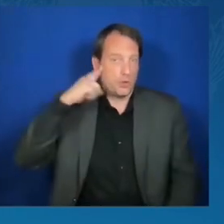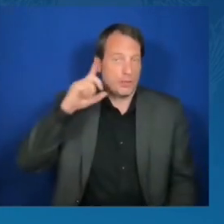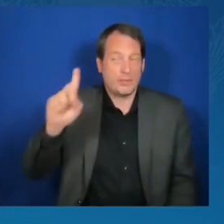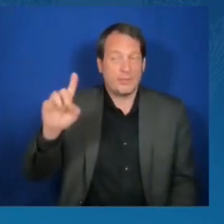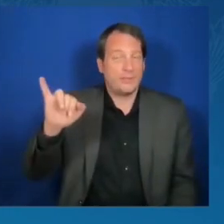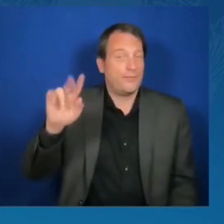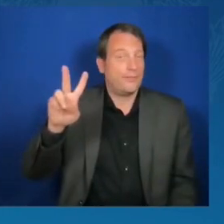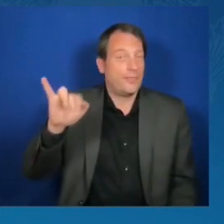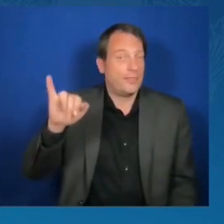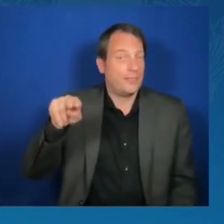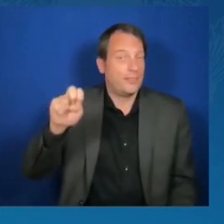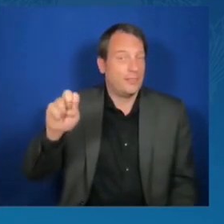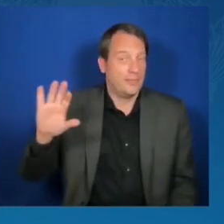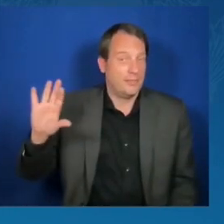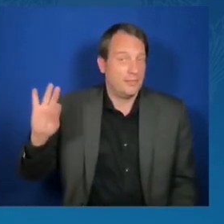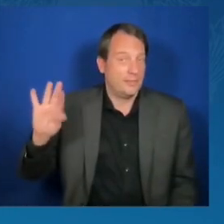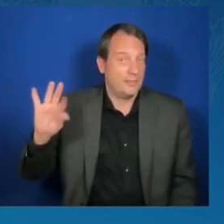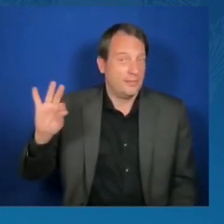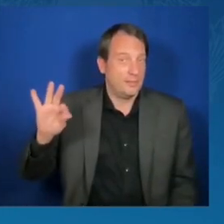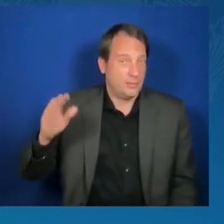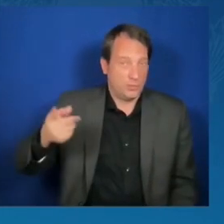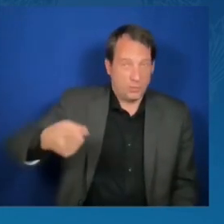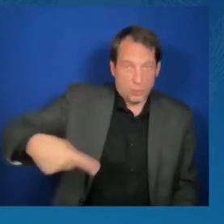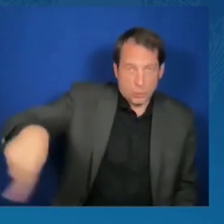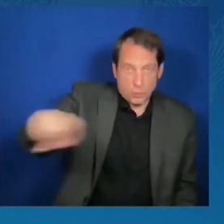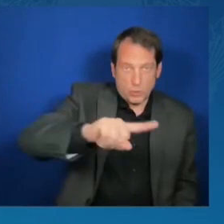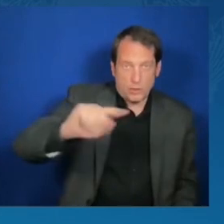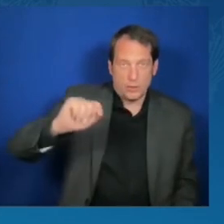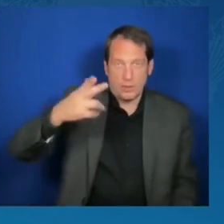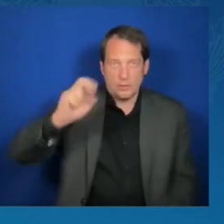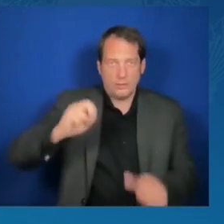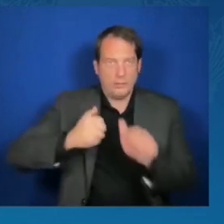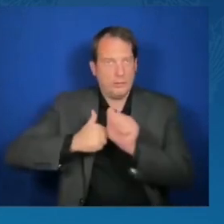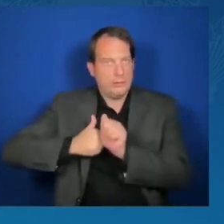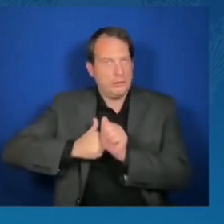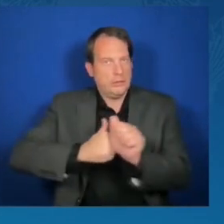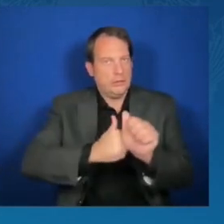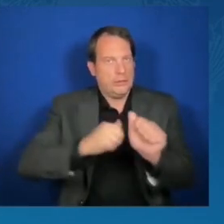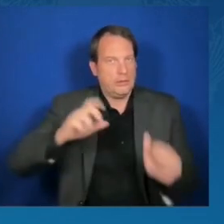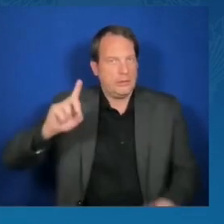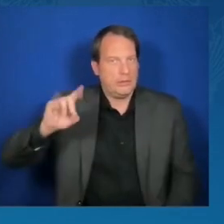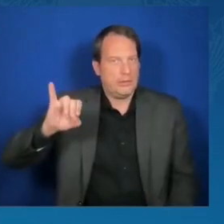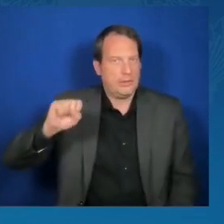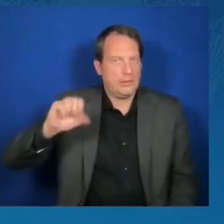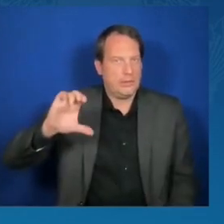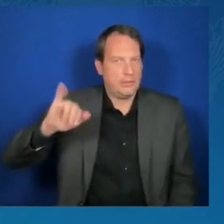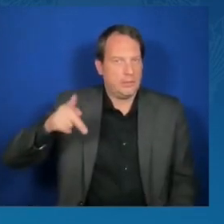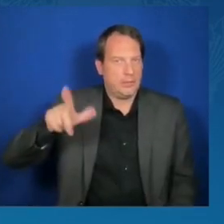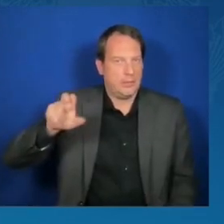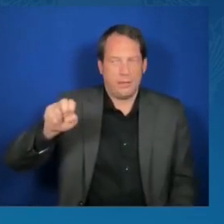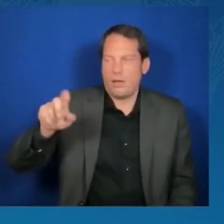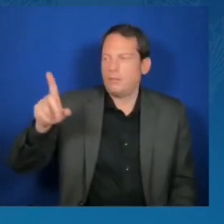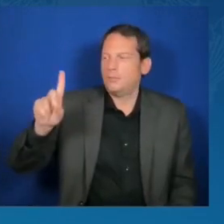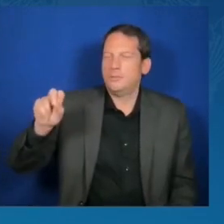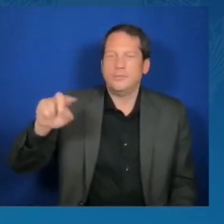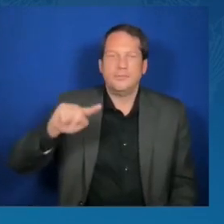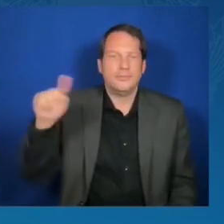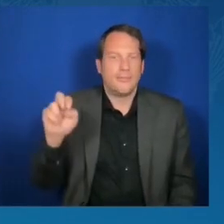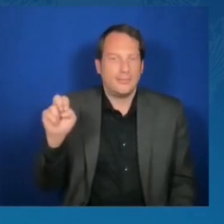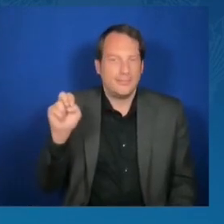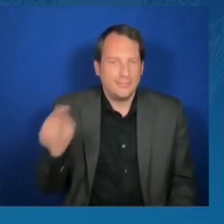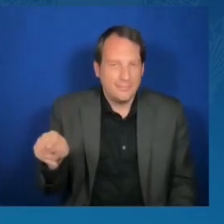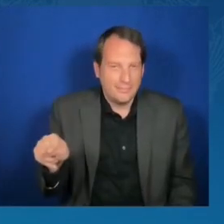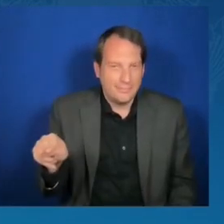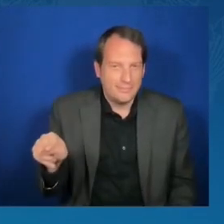I think you are the diaspora disciple dozen who, like the disciples, will question and challenge,